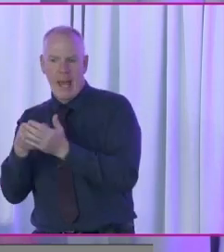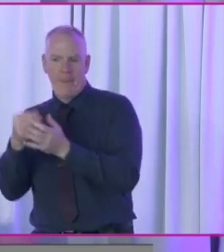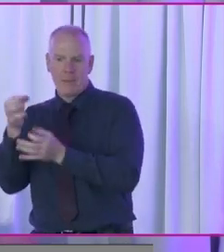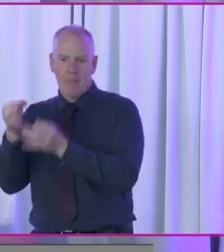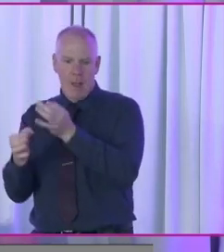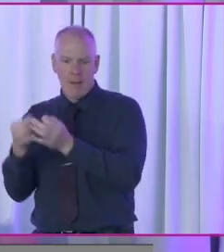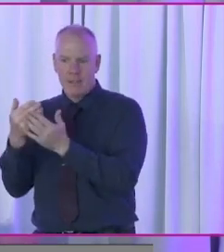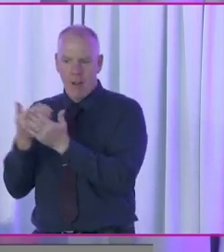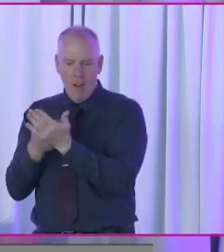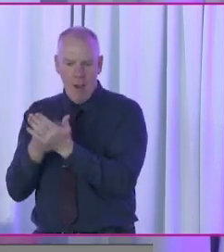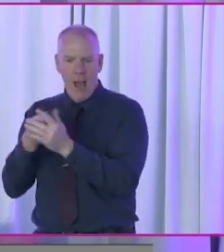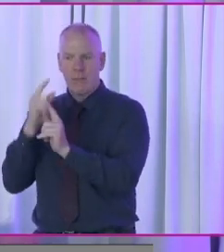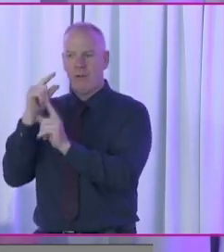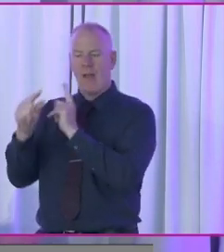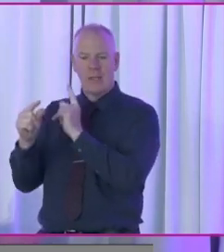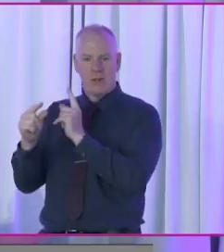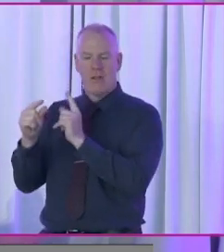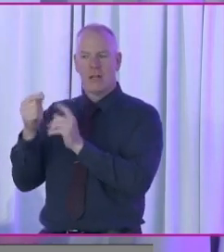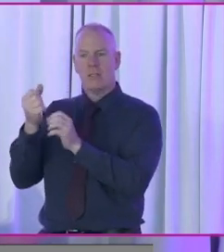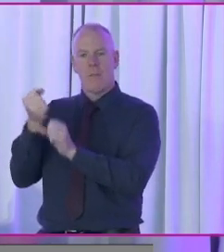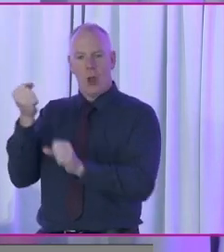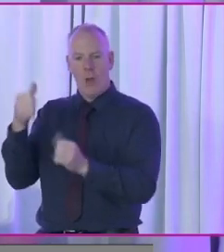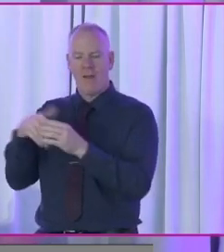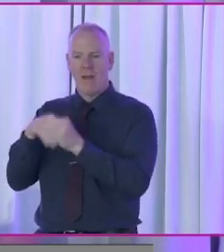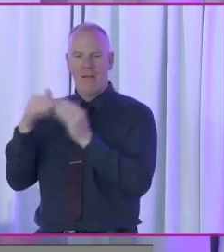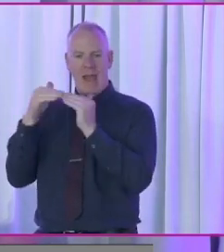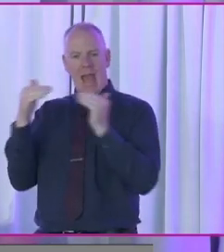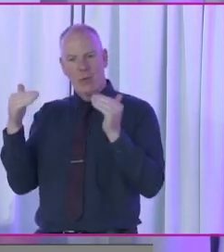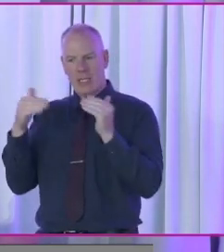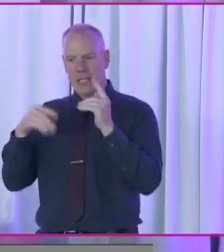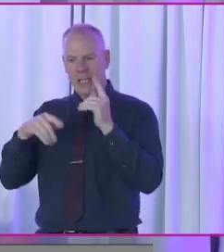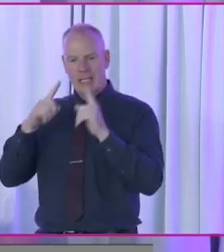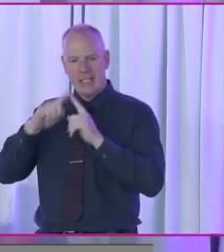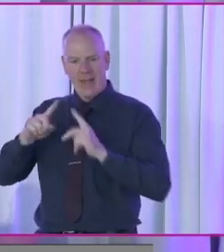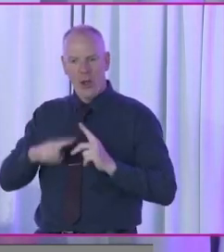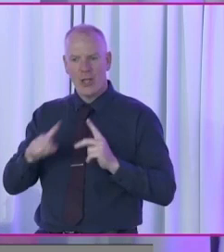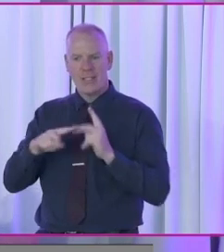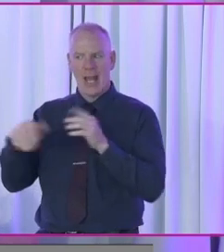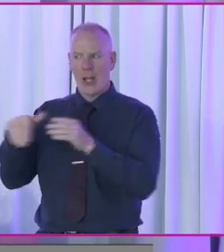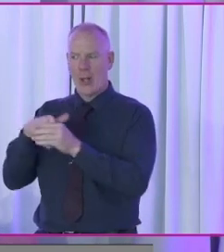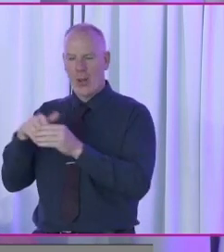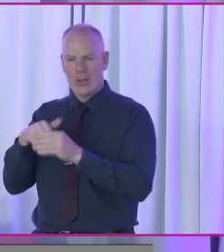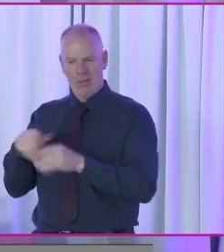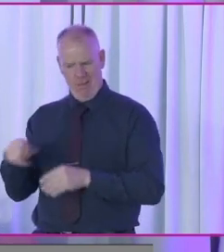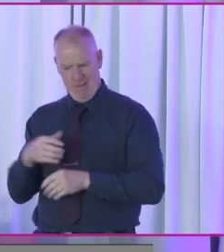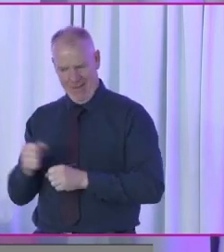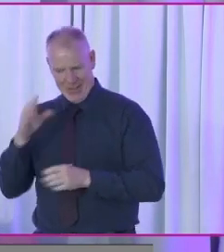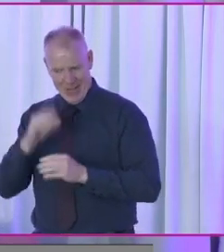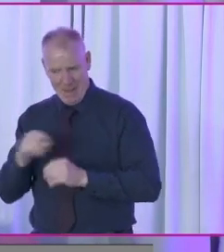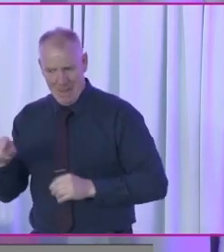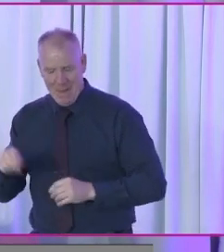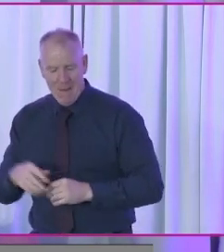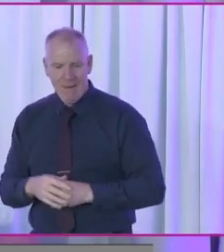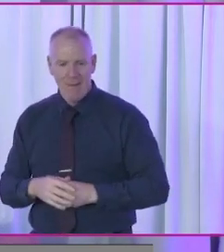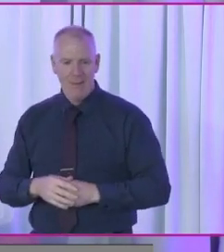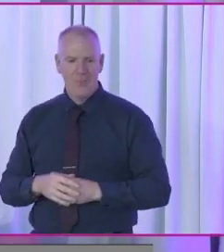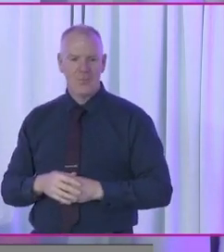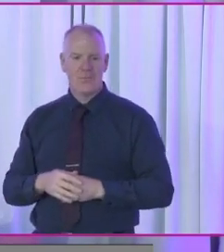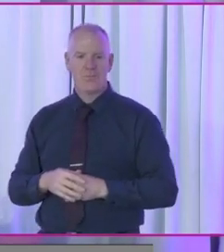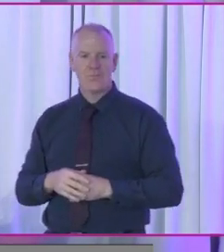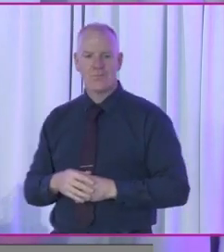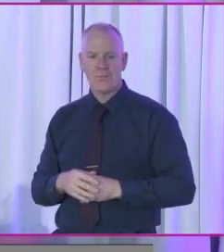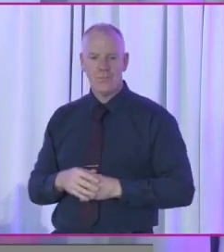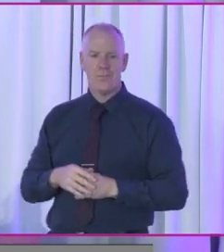and a professional diploma in diversity, equity, belonging, and inclusion, so clearly she never sleeps. She has worked